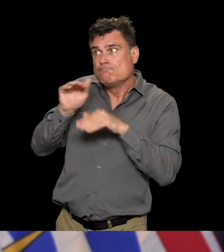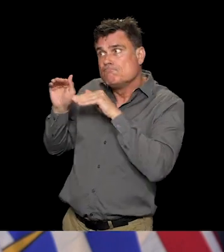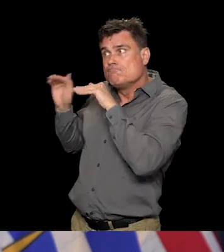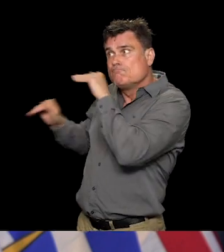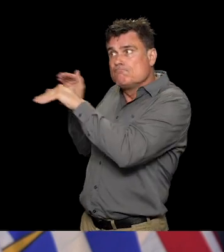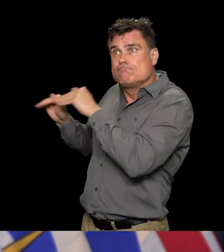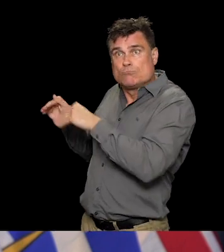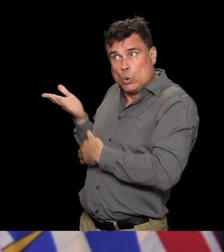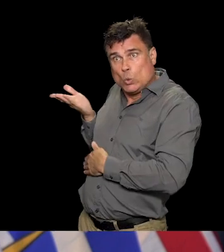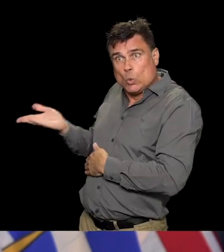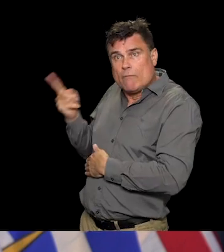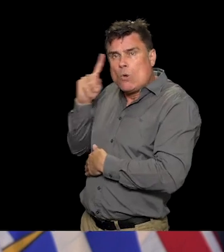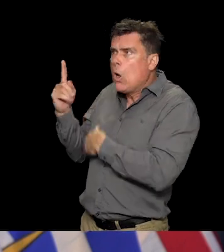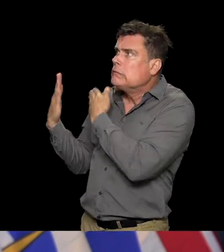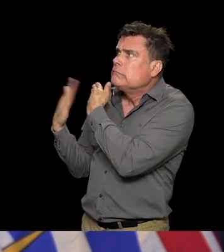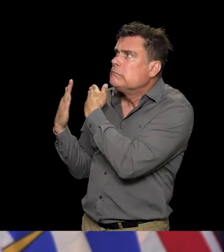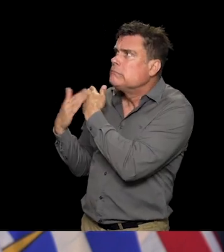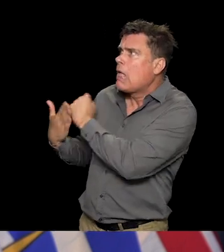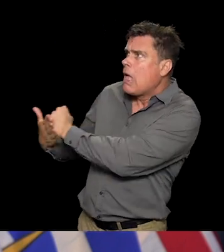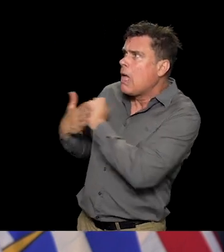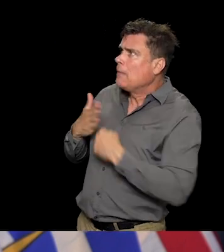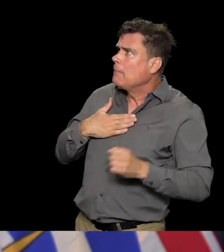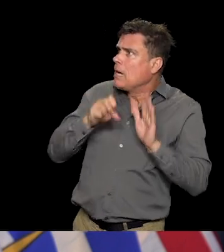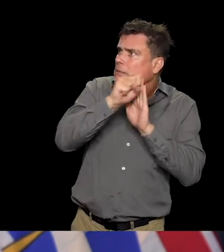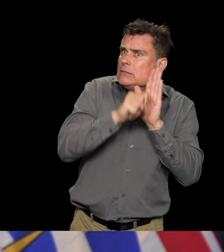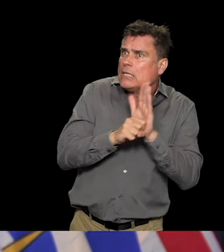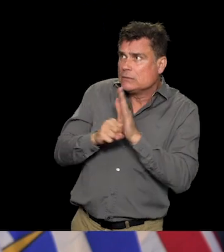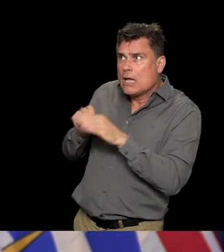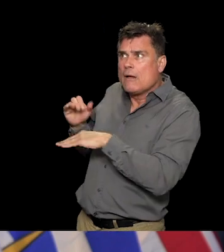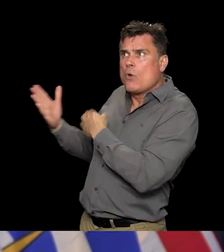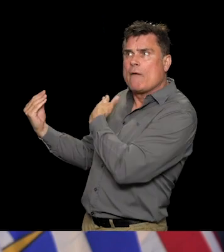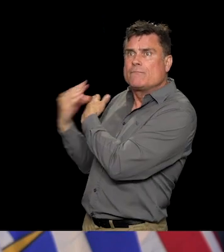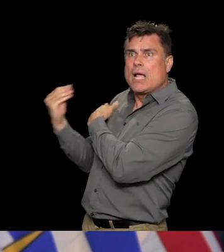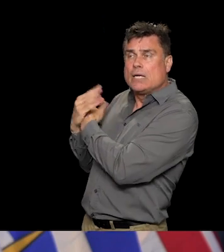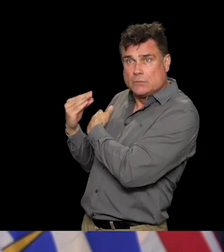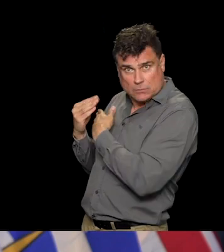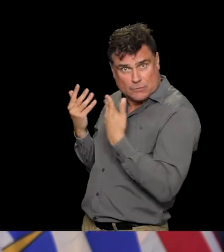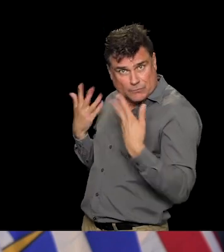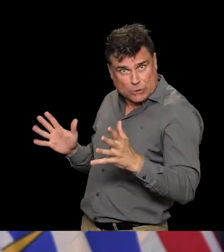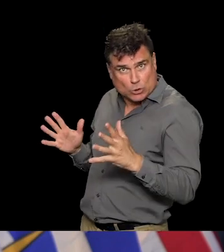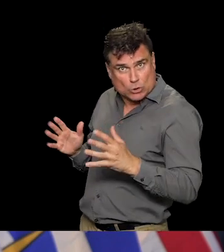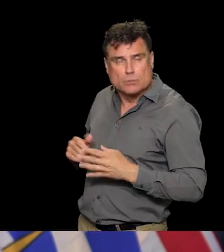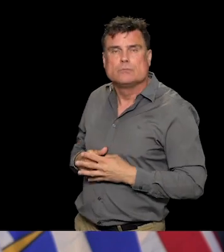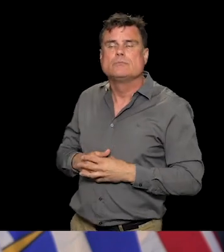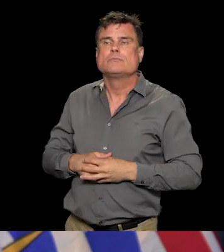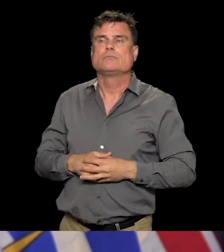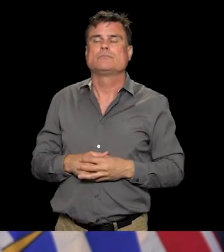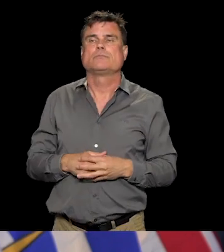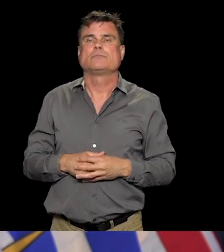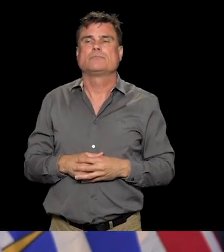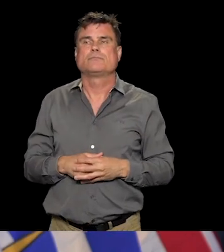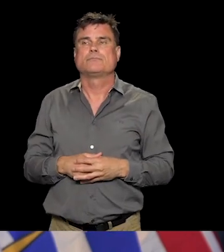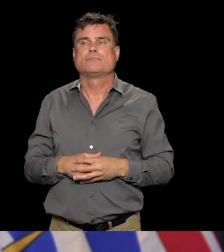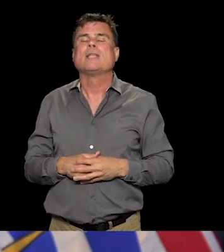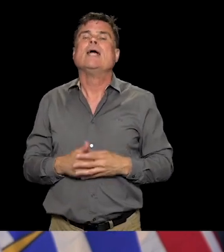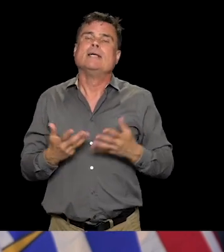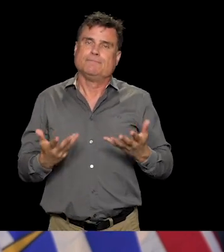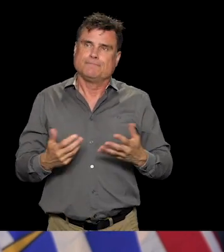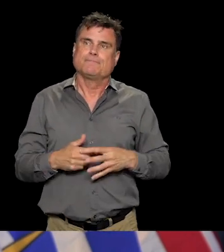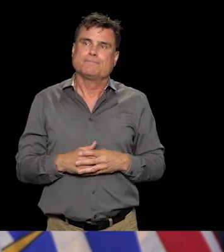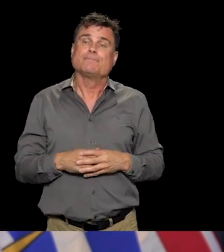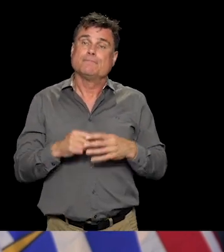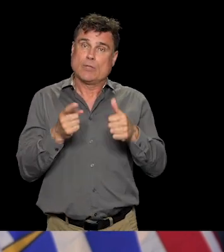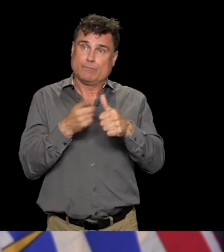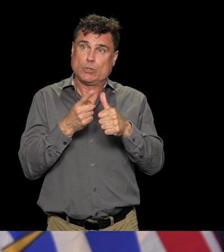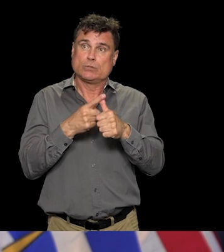I think it's important, I've said this before, about family reunification and making sure we're putting provisions in place that allow families to come together again.